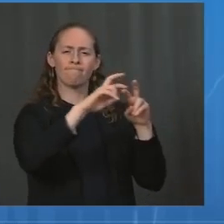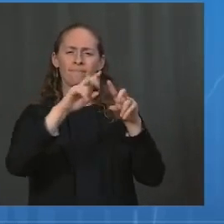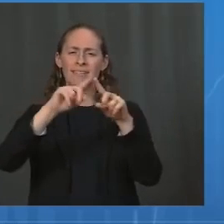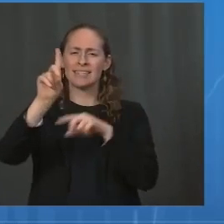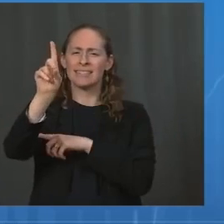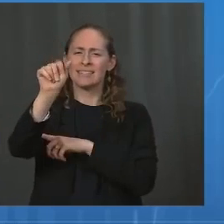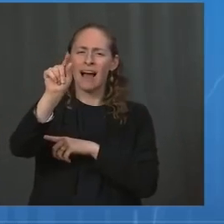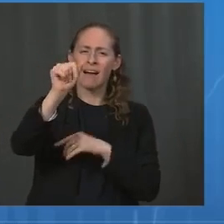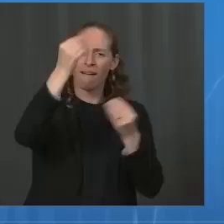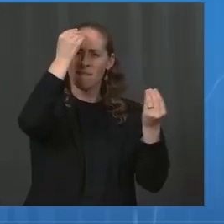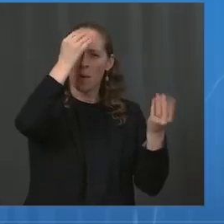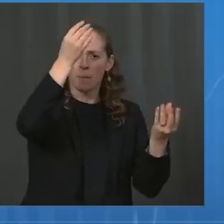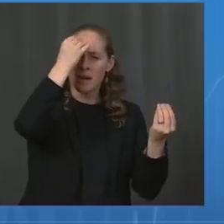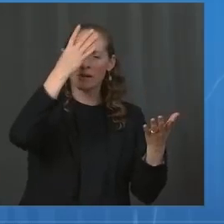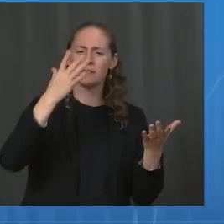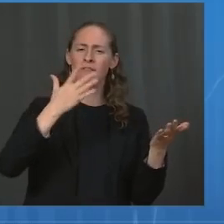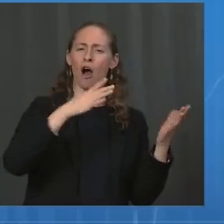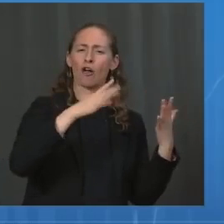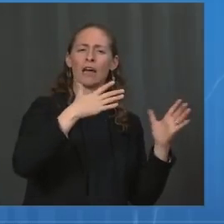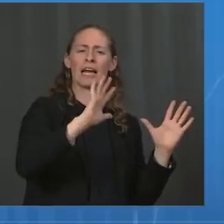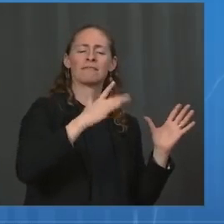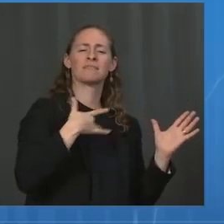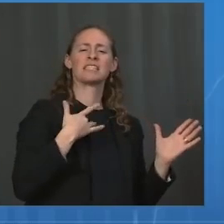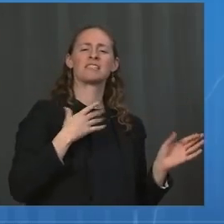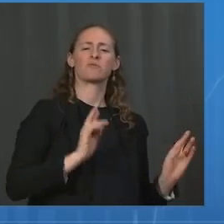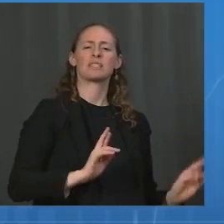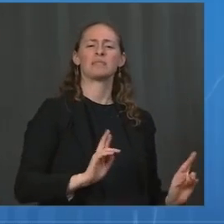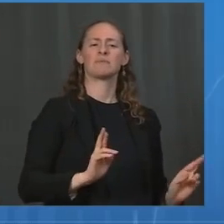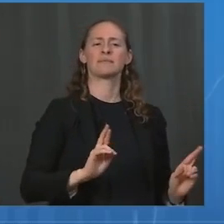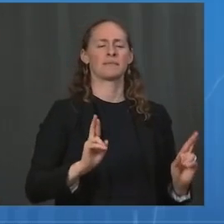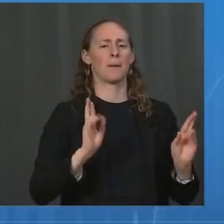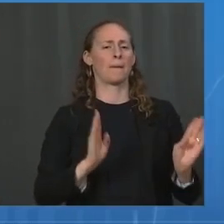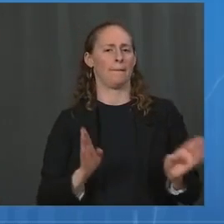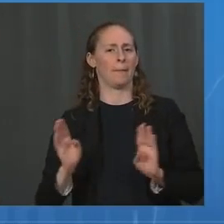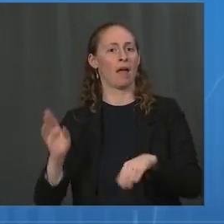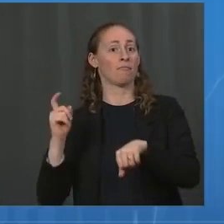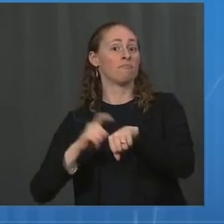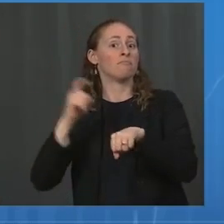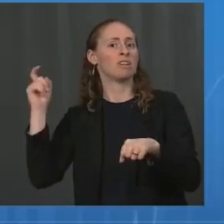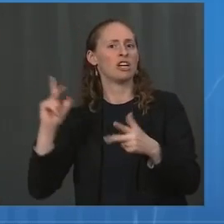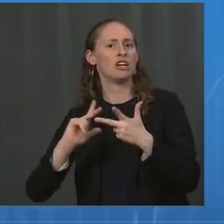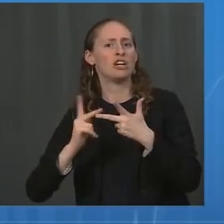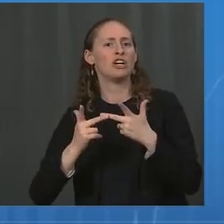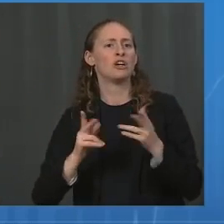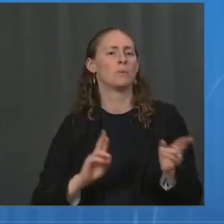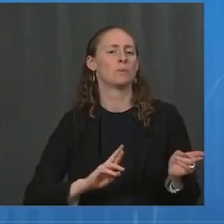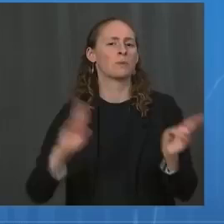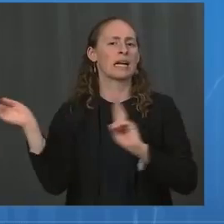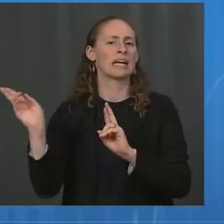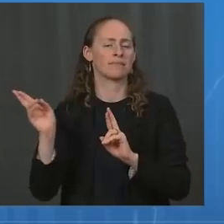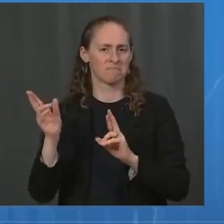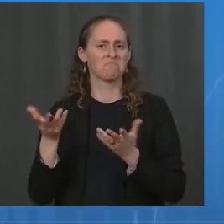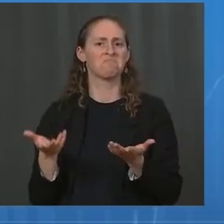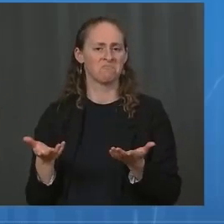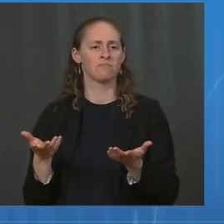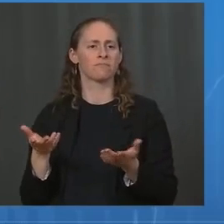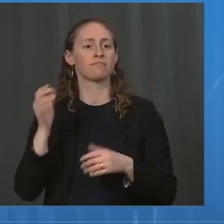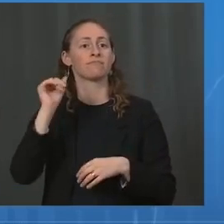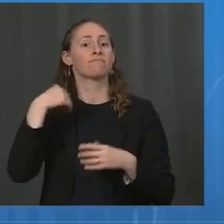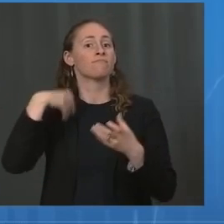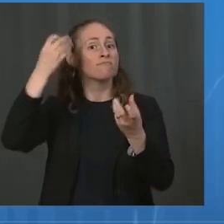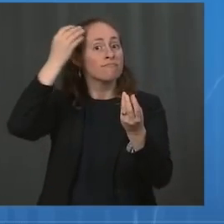Americans for a booster shot. We announced our approach in order to stay ahead of the virus, give states and